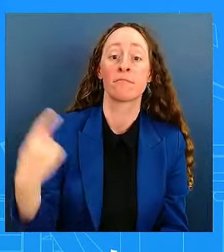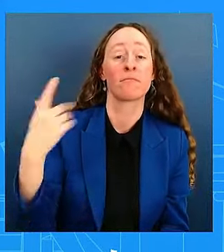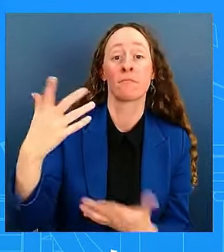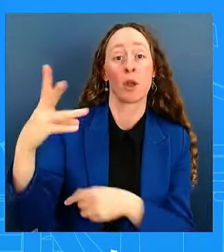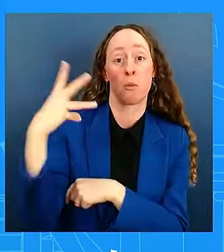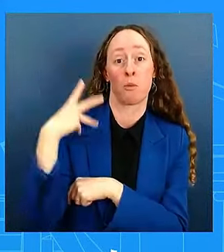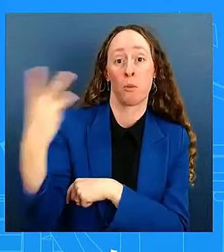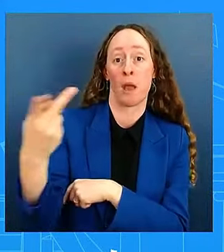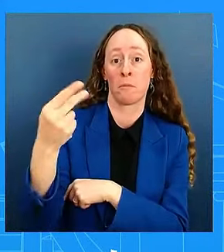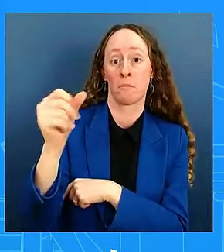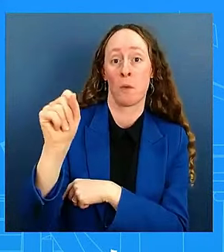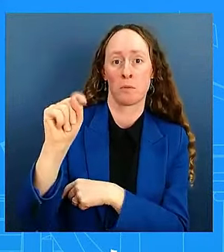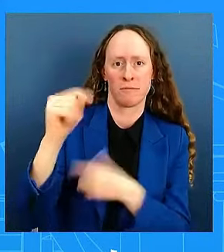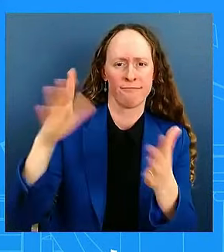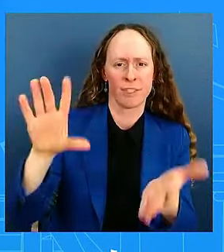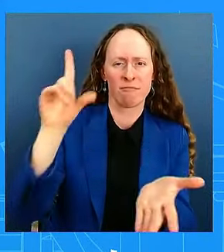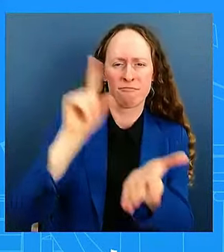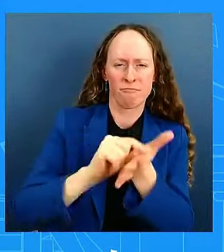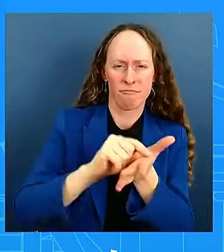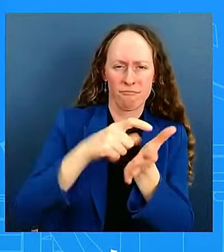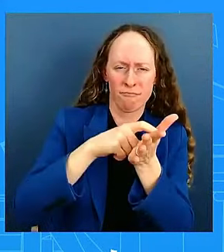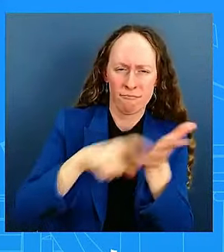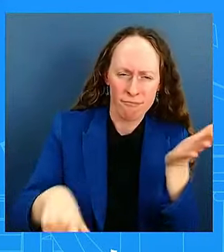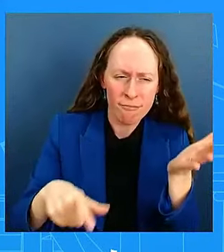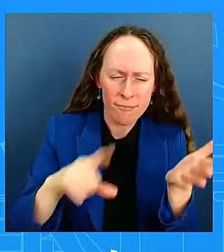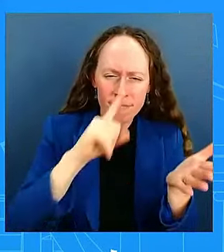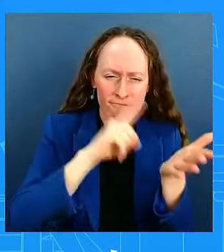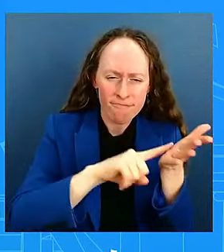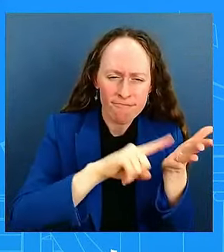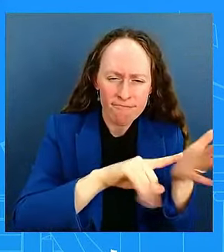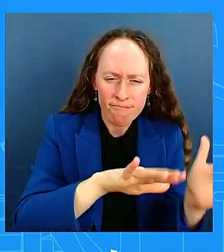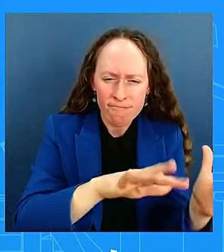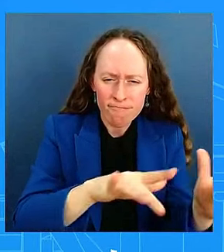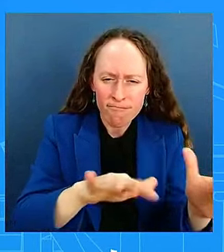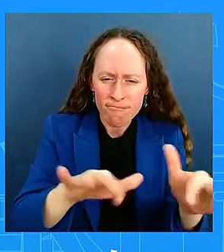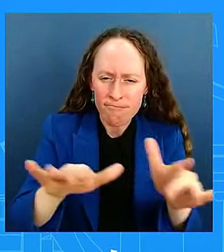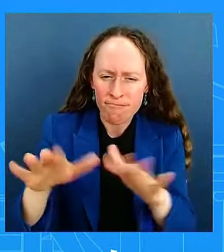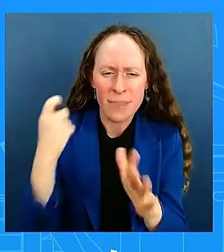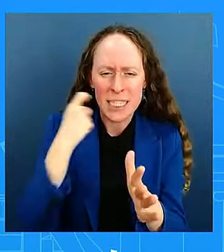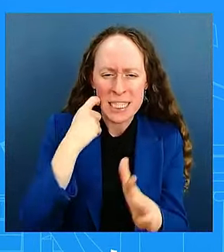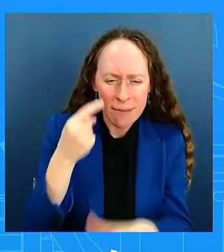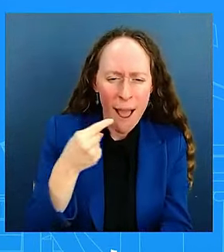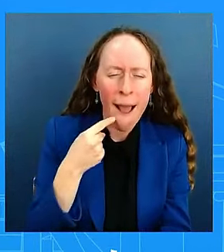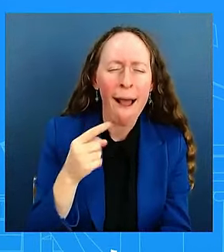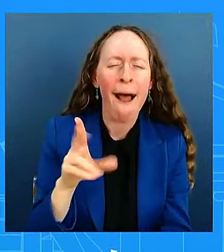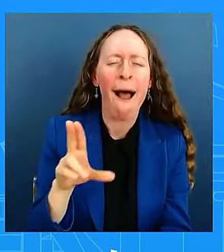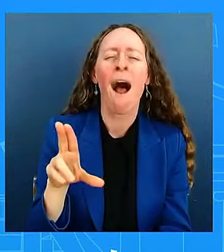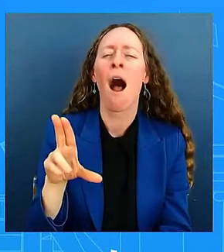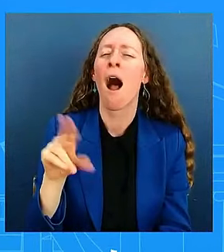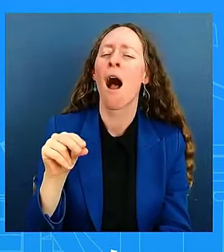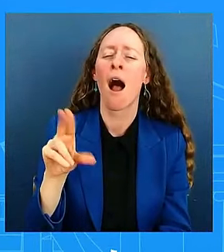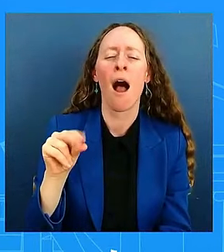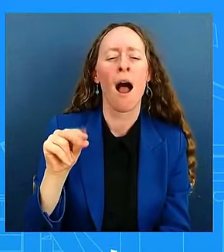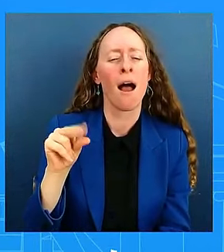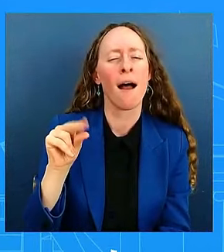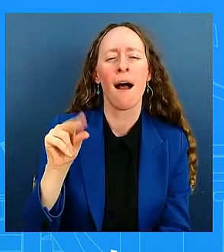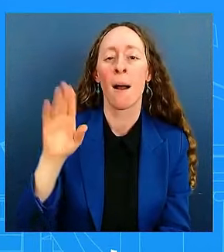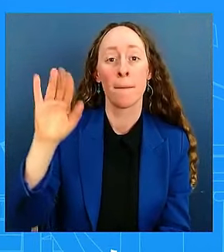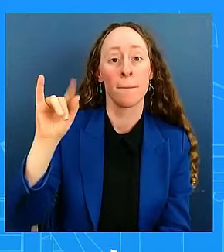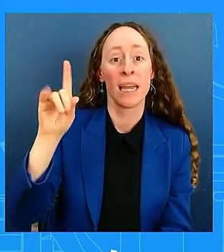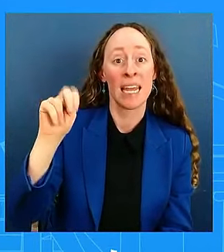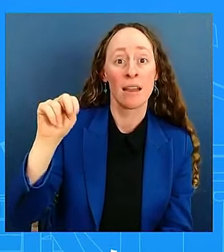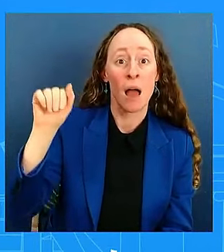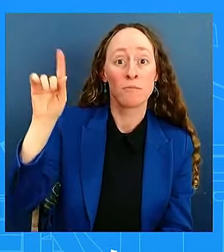recently, just moments ago, not too long ago. And the headline was no Biden did not take a female relief money